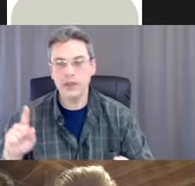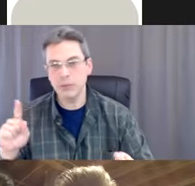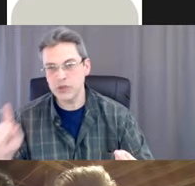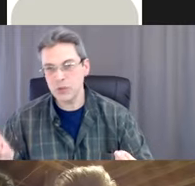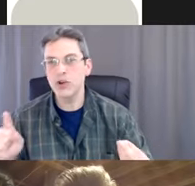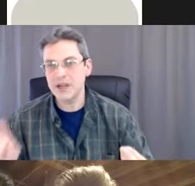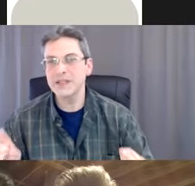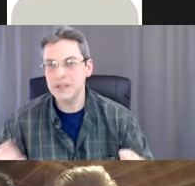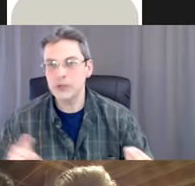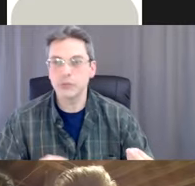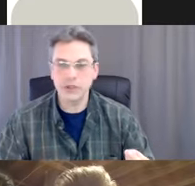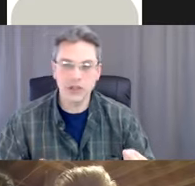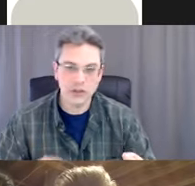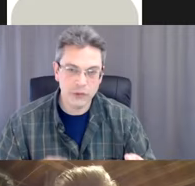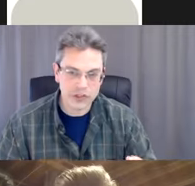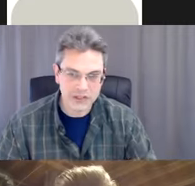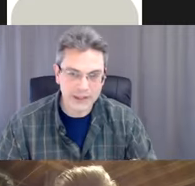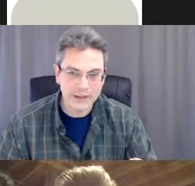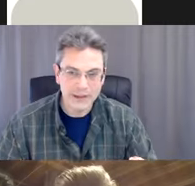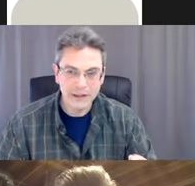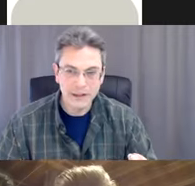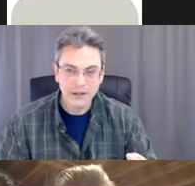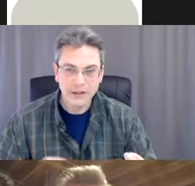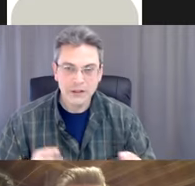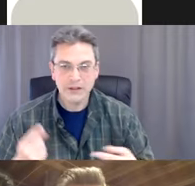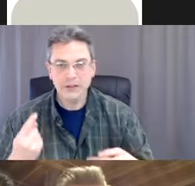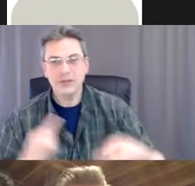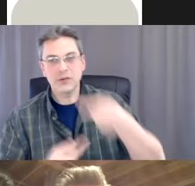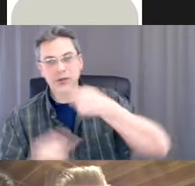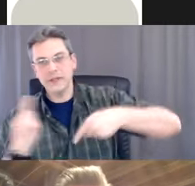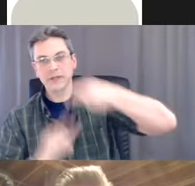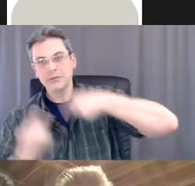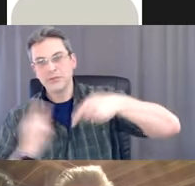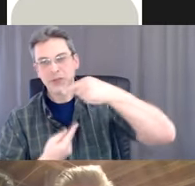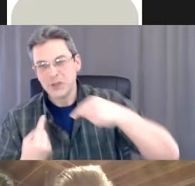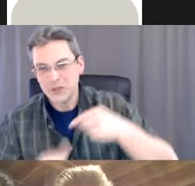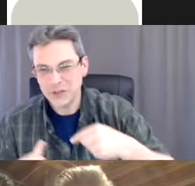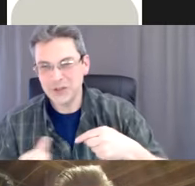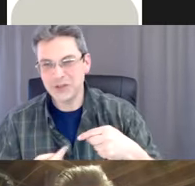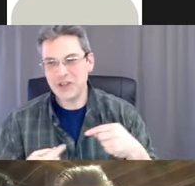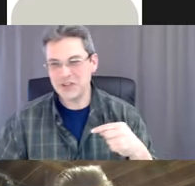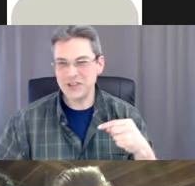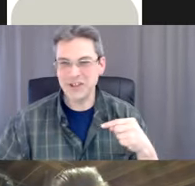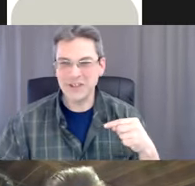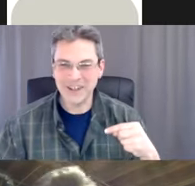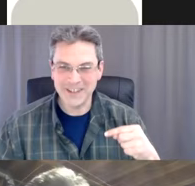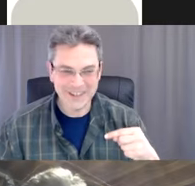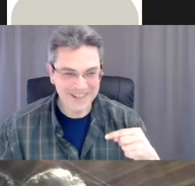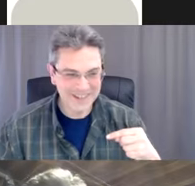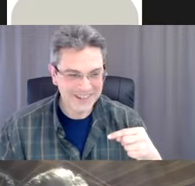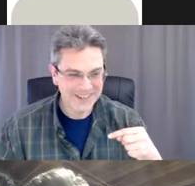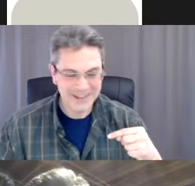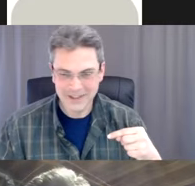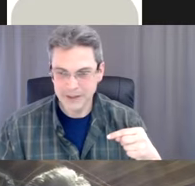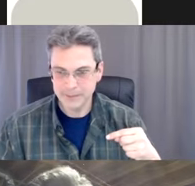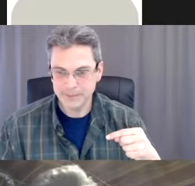So the person would not see the interpretation of what you just said. It's sort of a, correct, chasing her tail kind of thing.